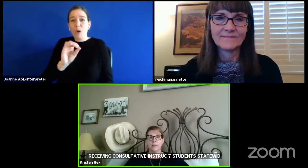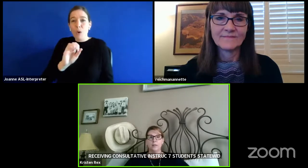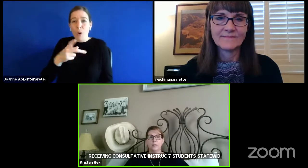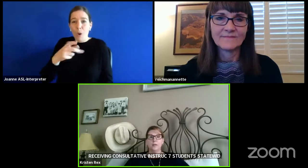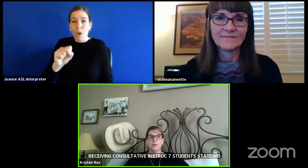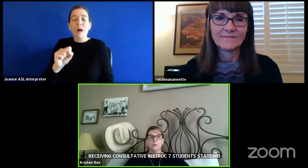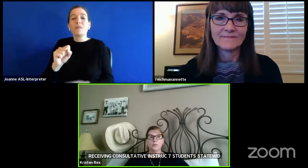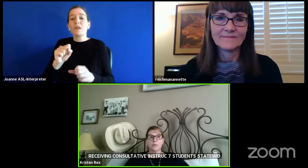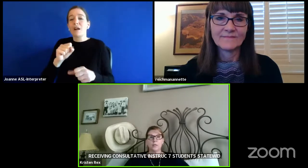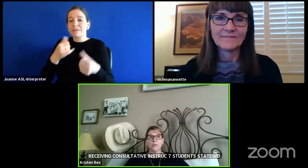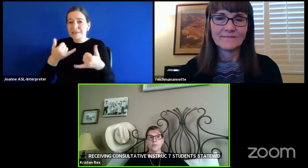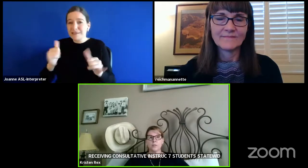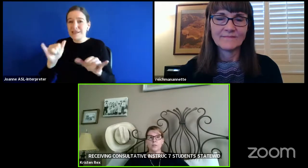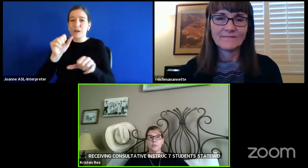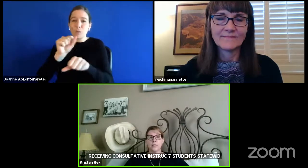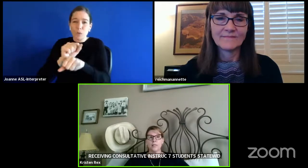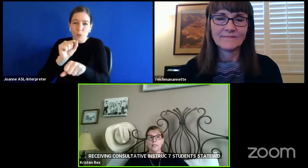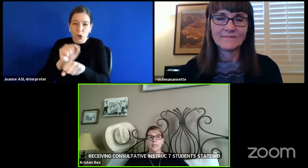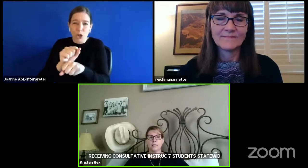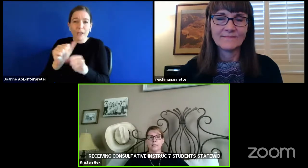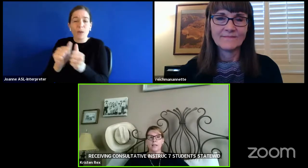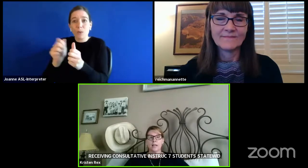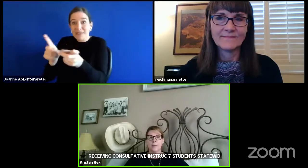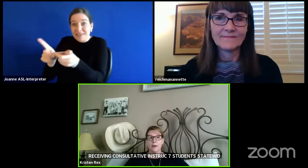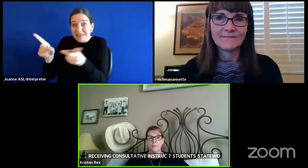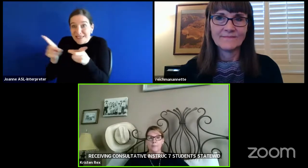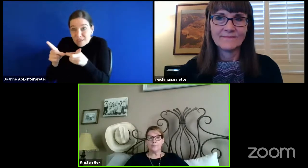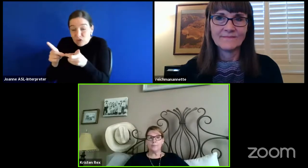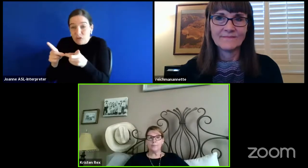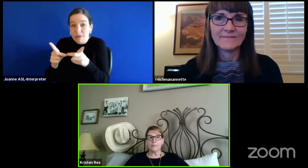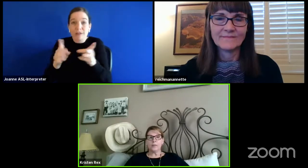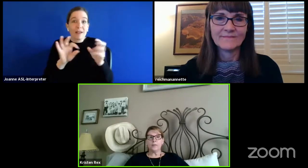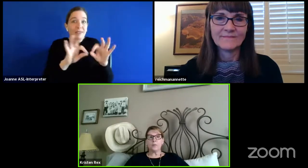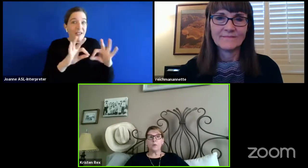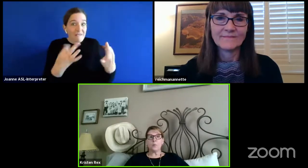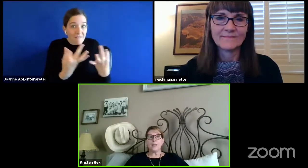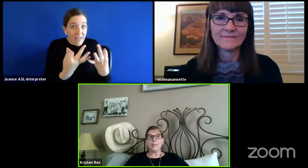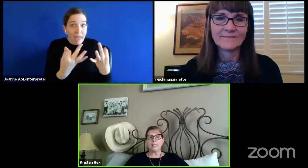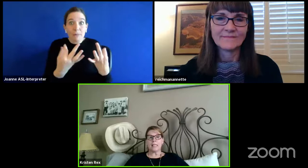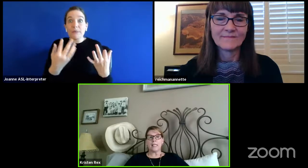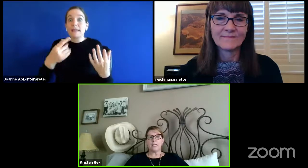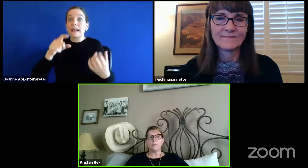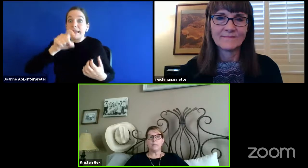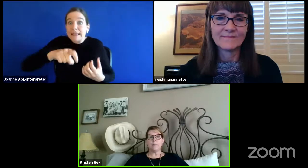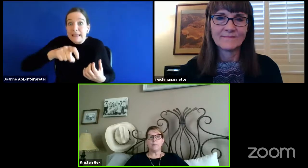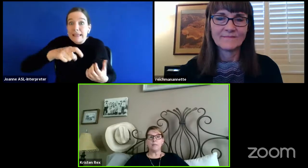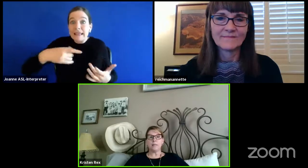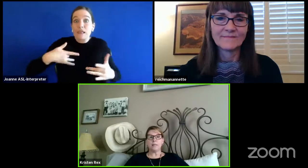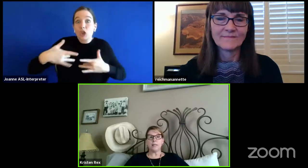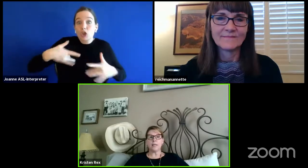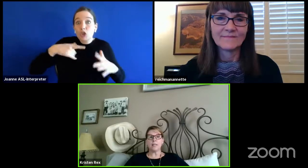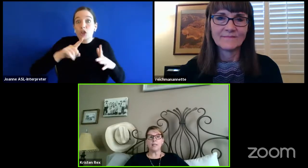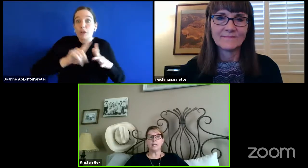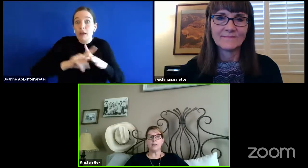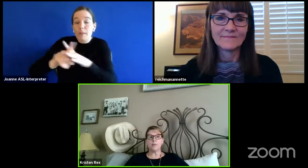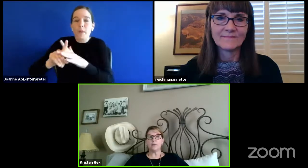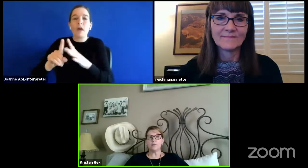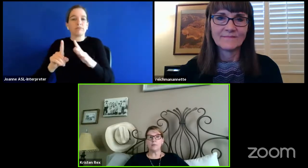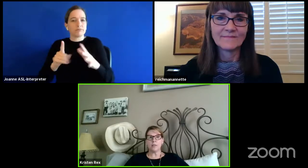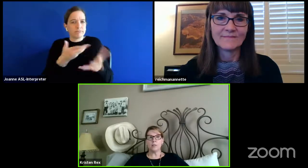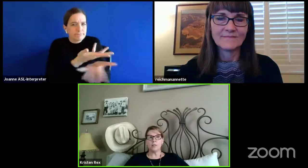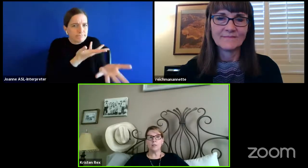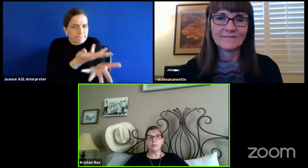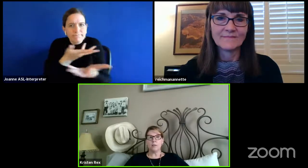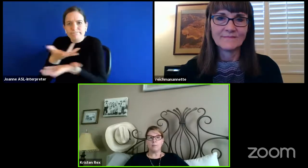to address concerns and needs as they come up. There are weekly update meetings held to gather